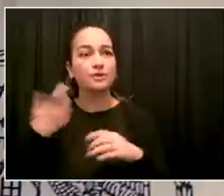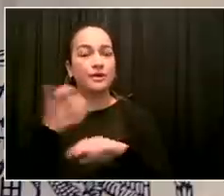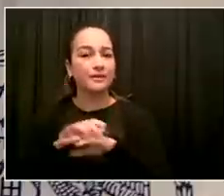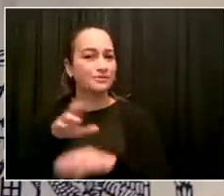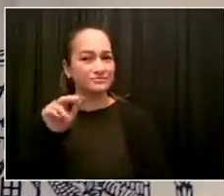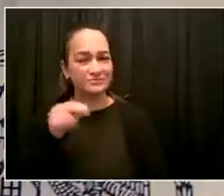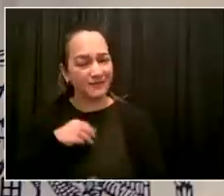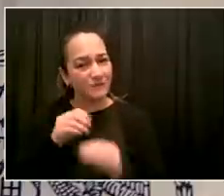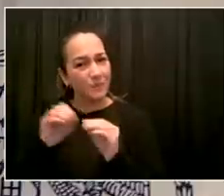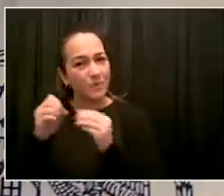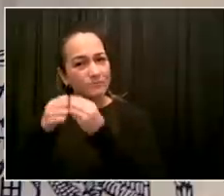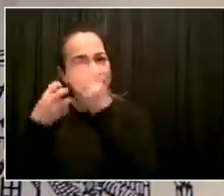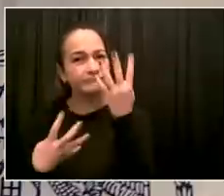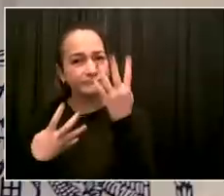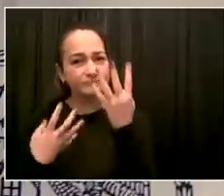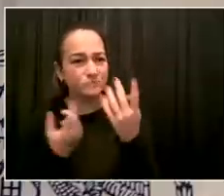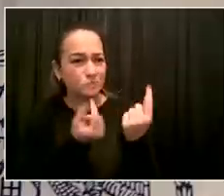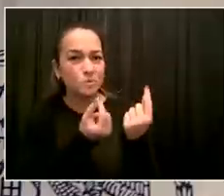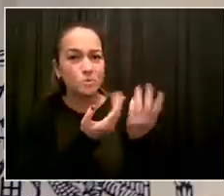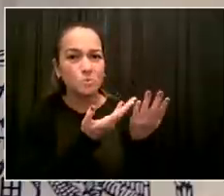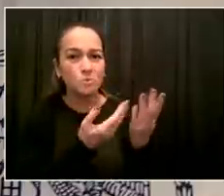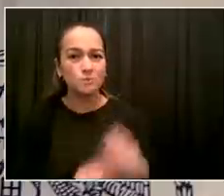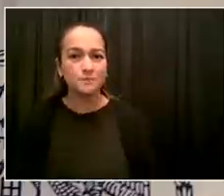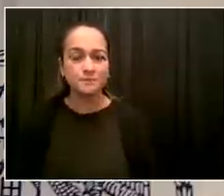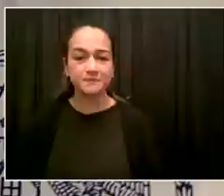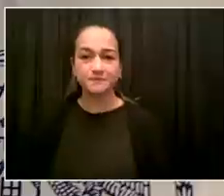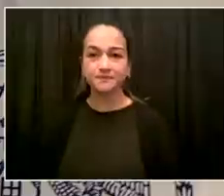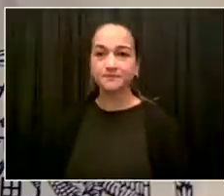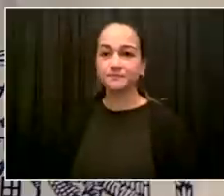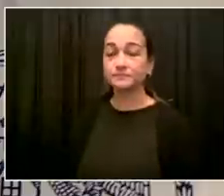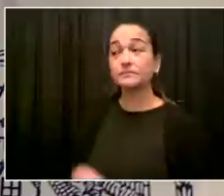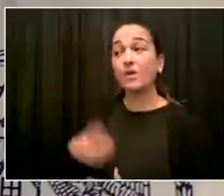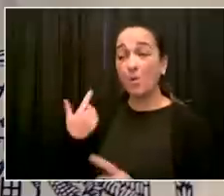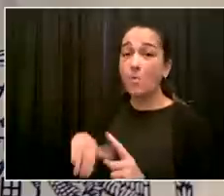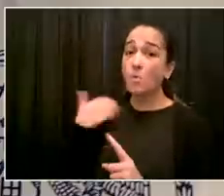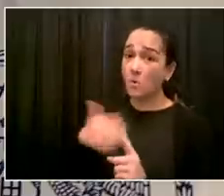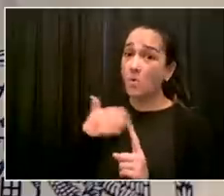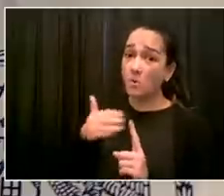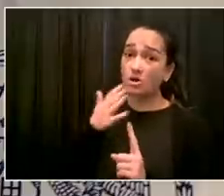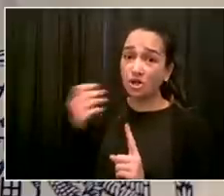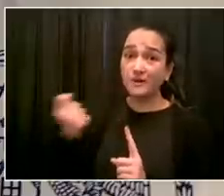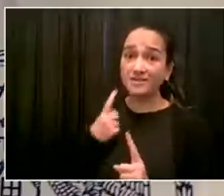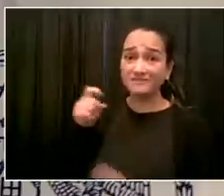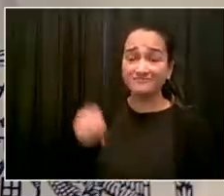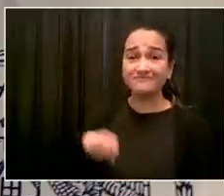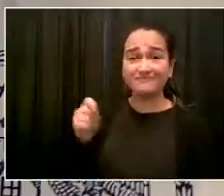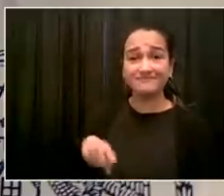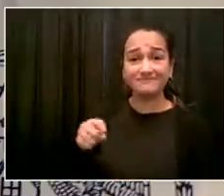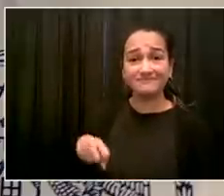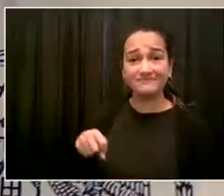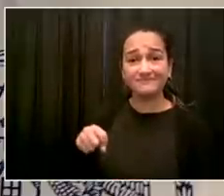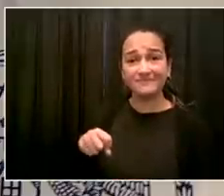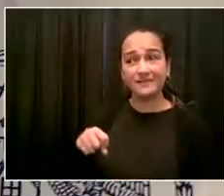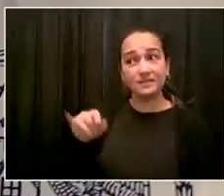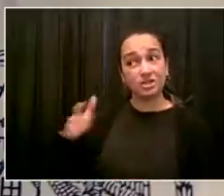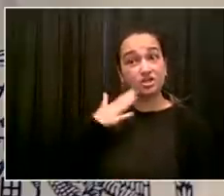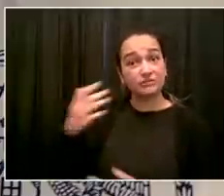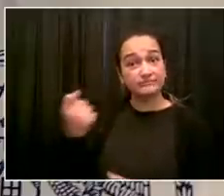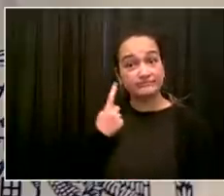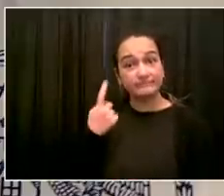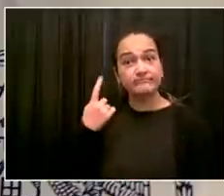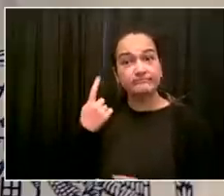capacity we have in new and better ways. But it also begins with that census that we're doing, which we've never had before.